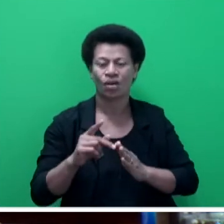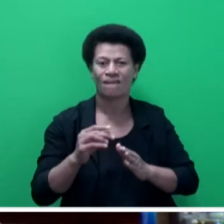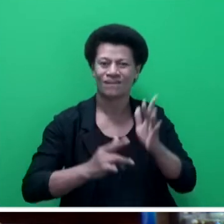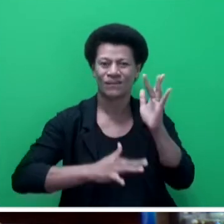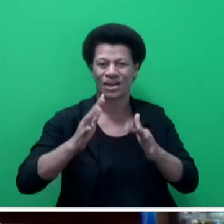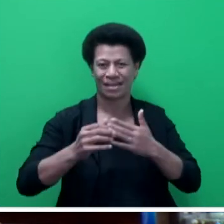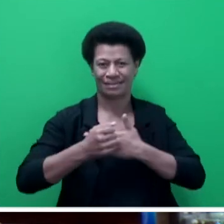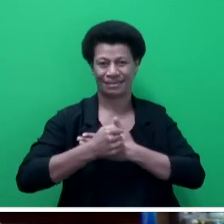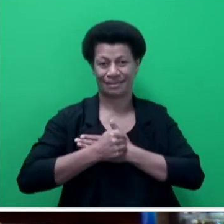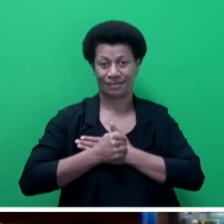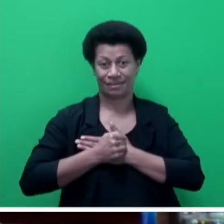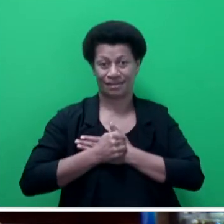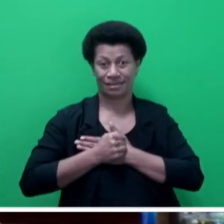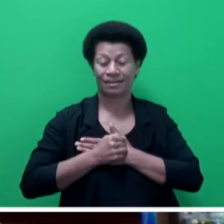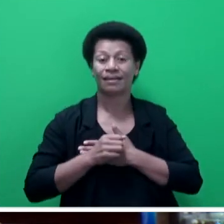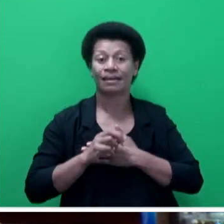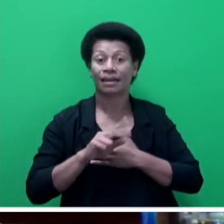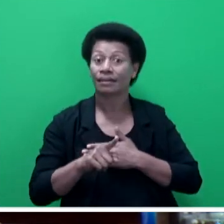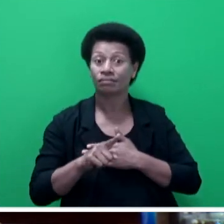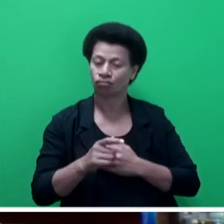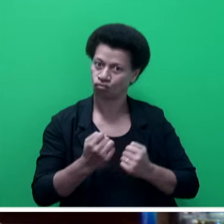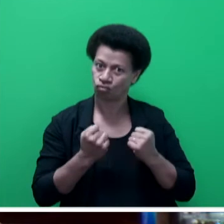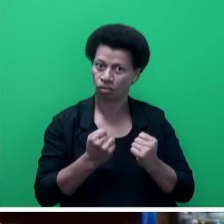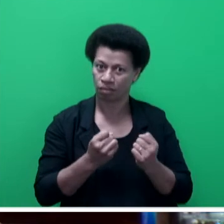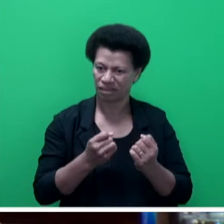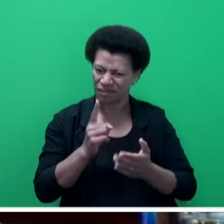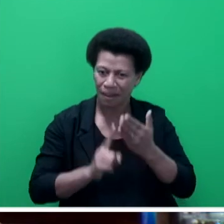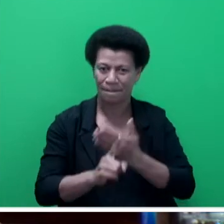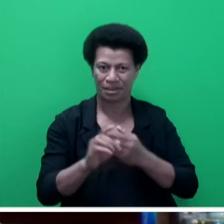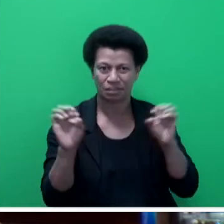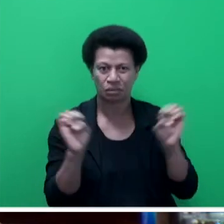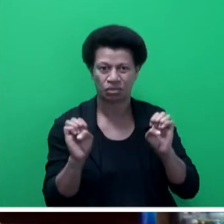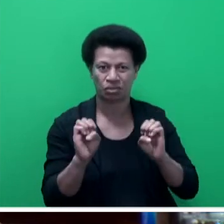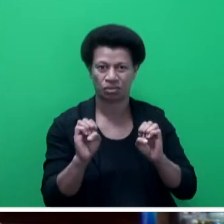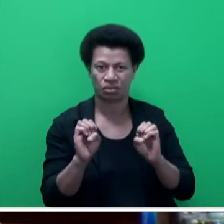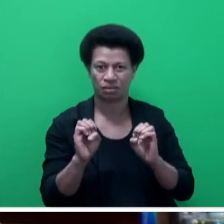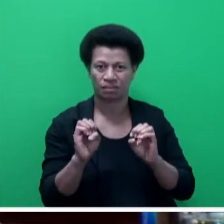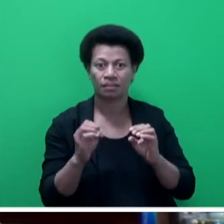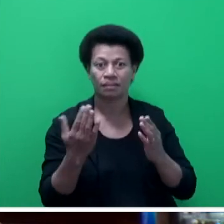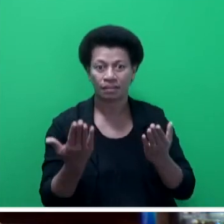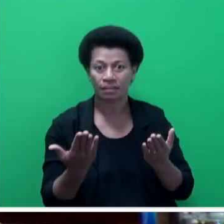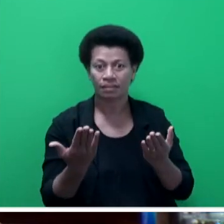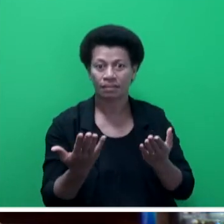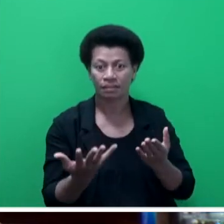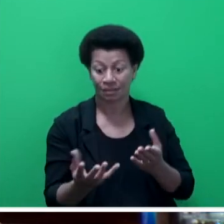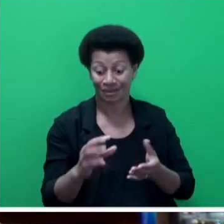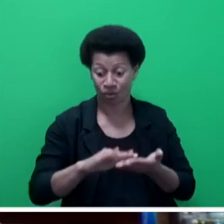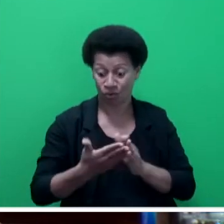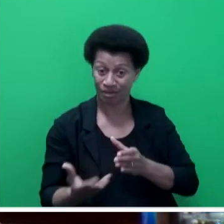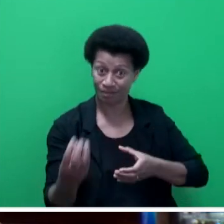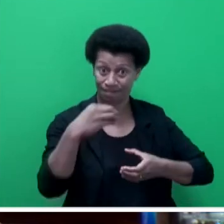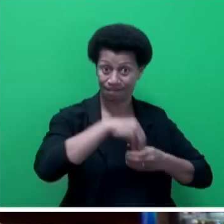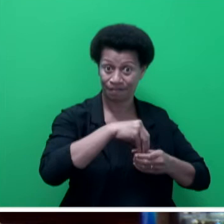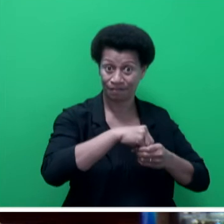the resilience in the face of any emergency. This integrated community approach will enable